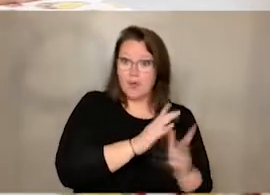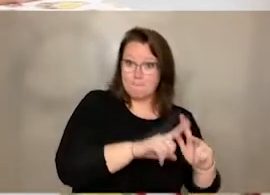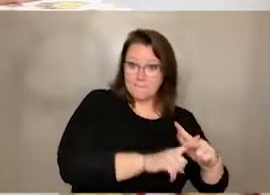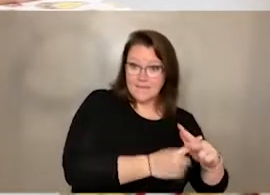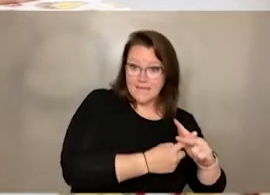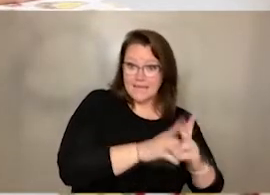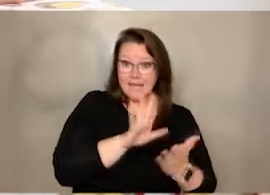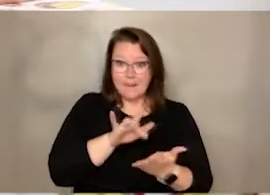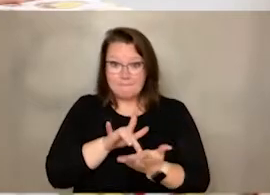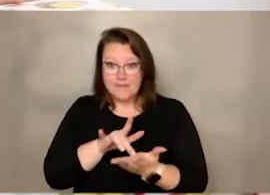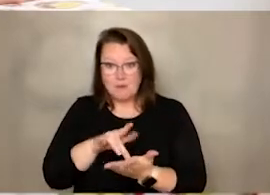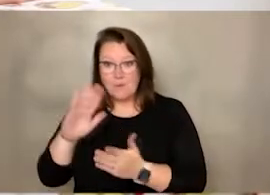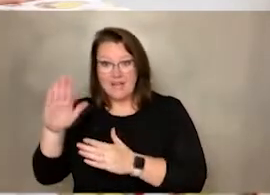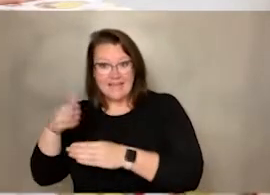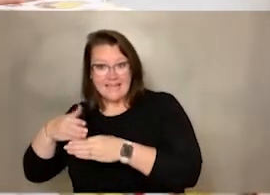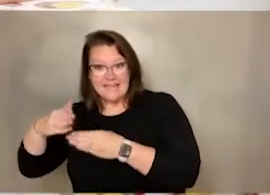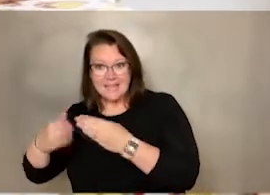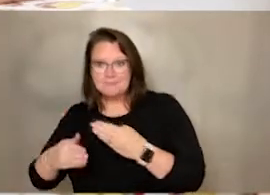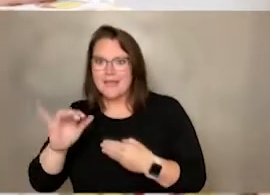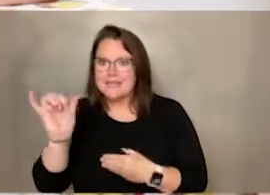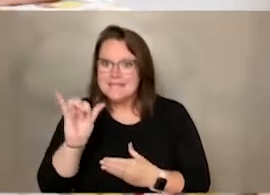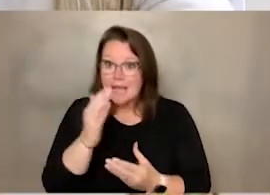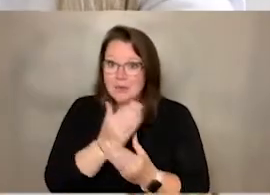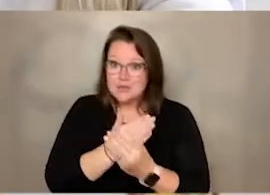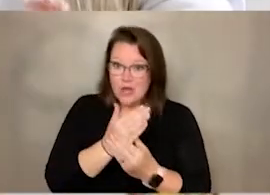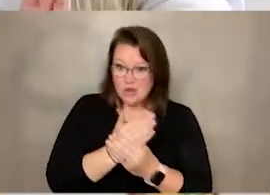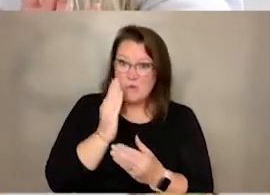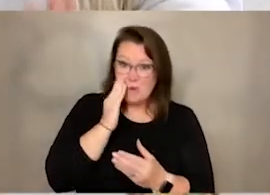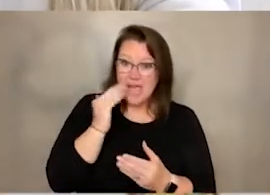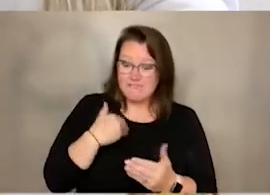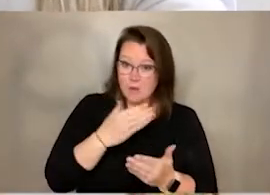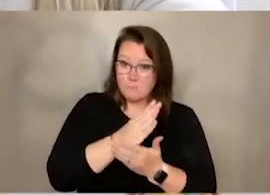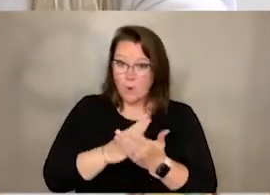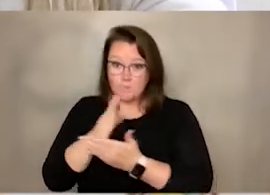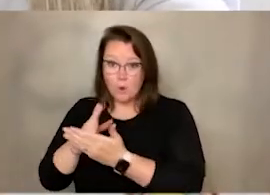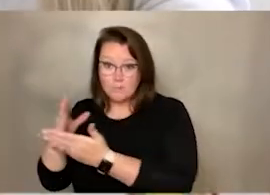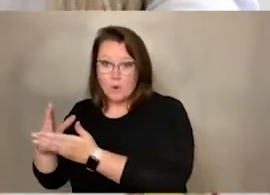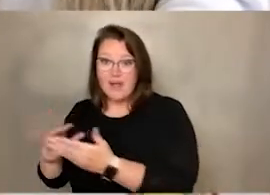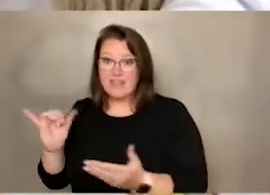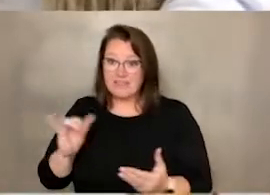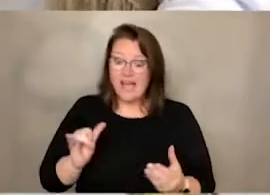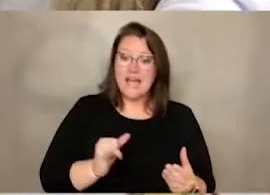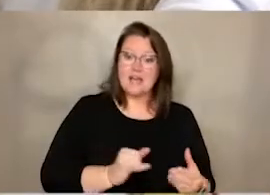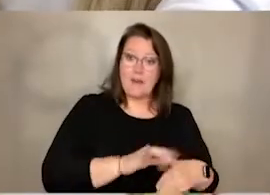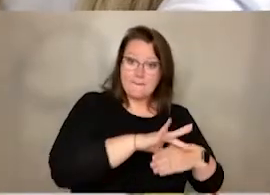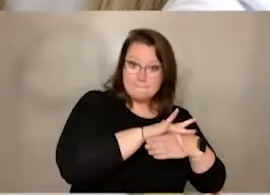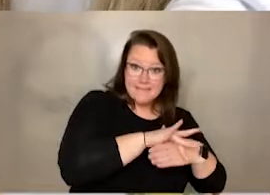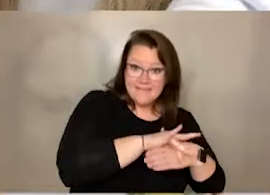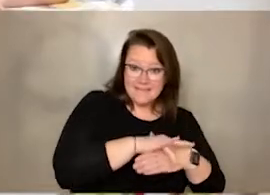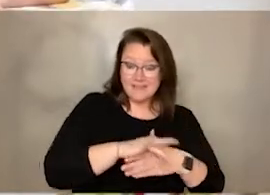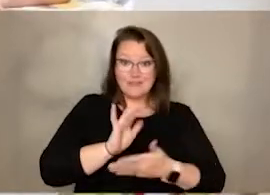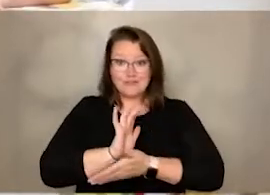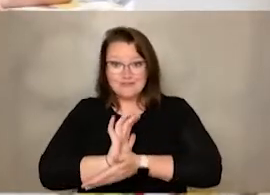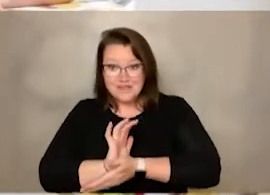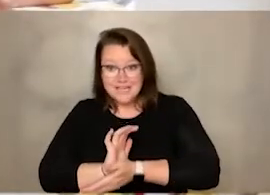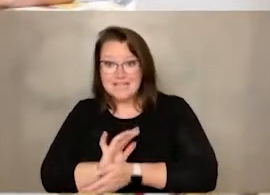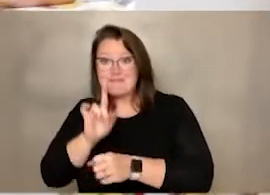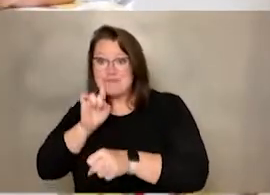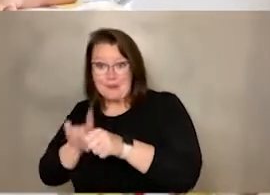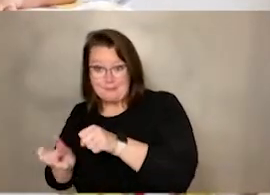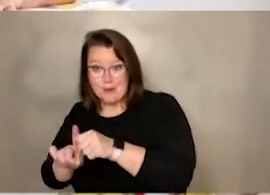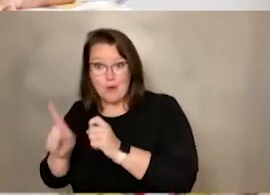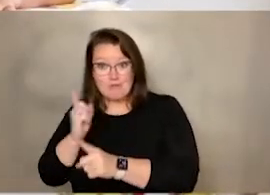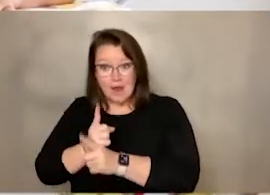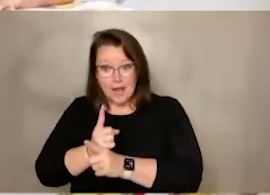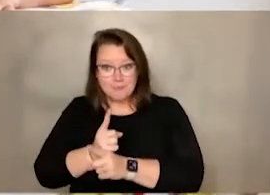lettuce, cheese, tomatoes. We're going to work on retelling our story with our story taco. So what do we need